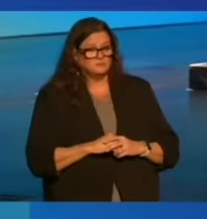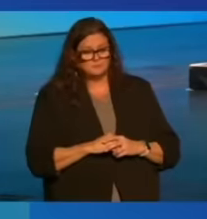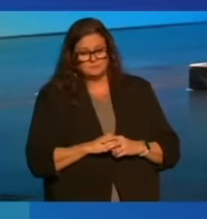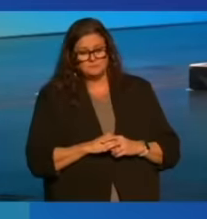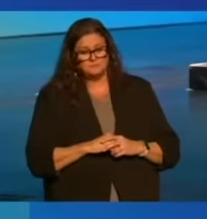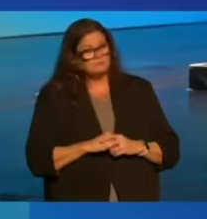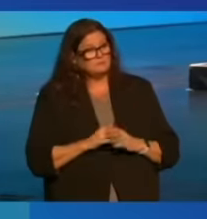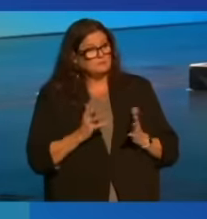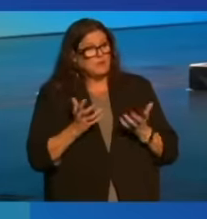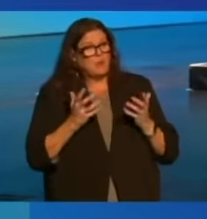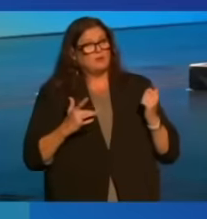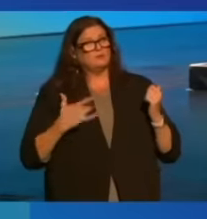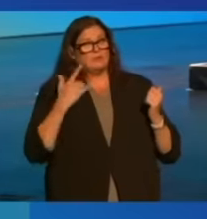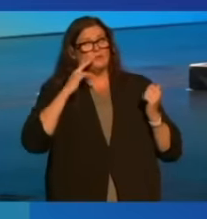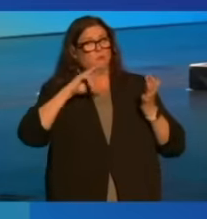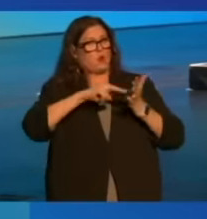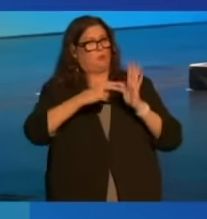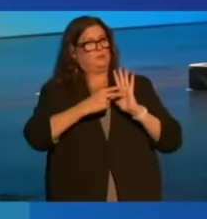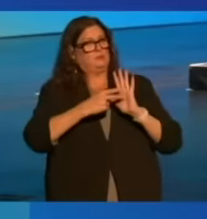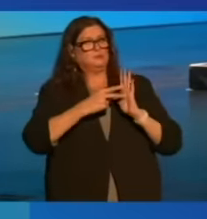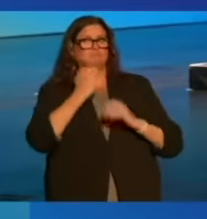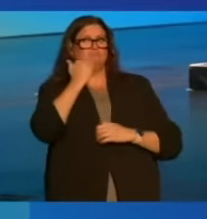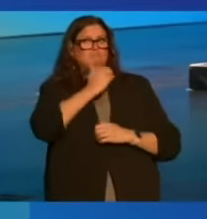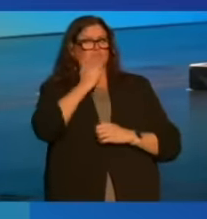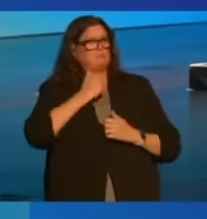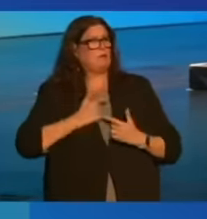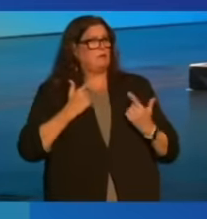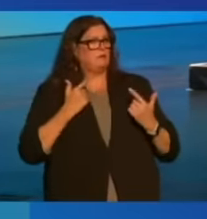They want a sense of purpose to their days.